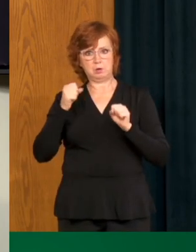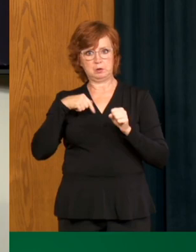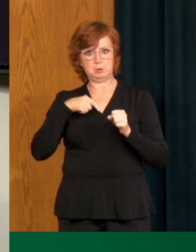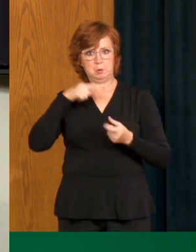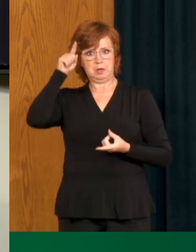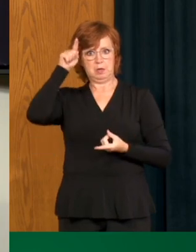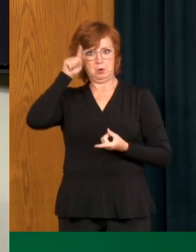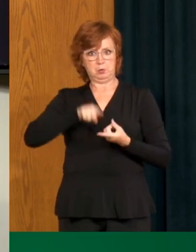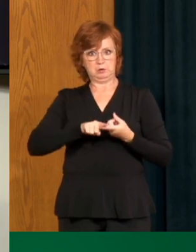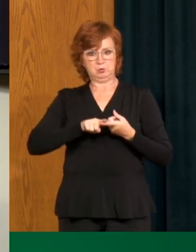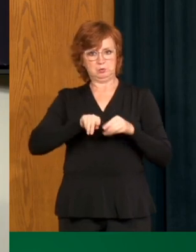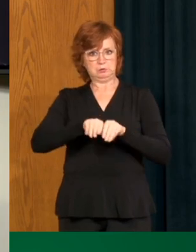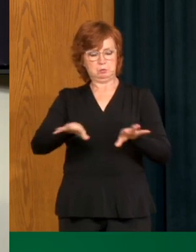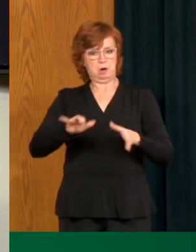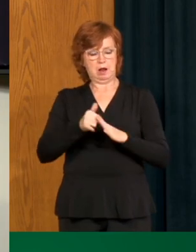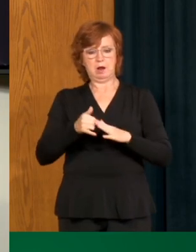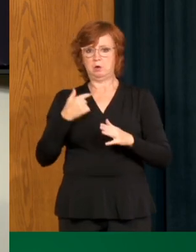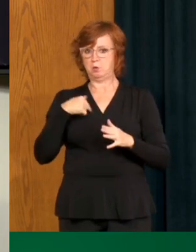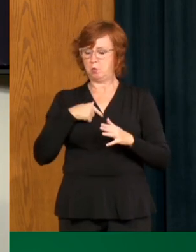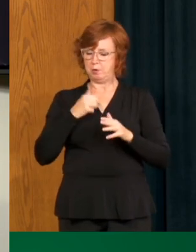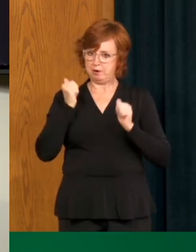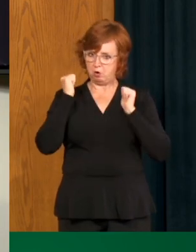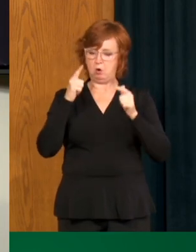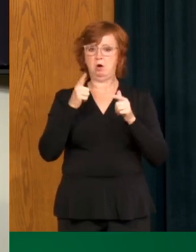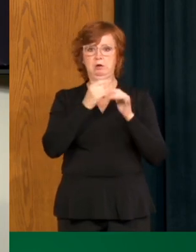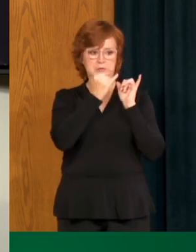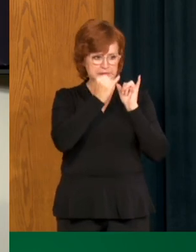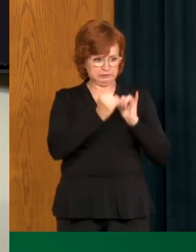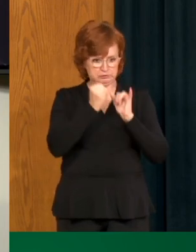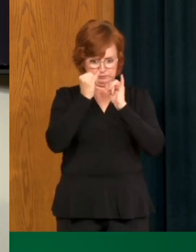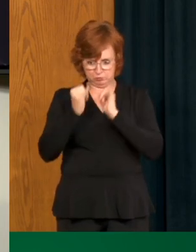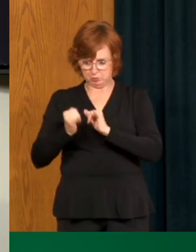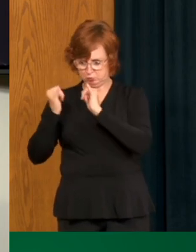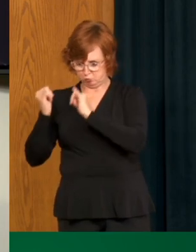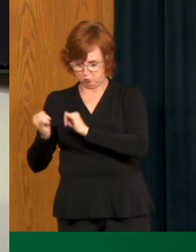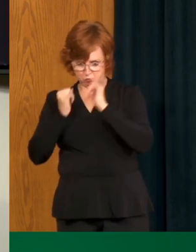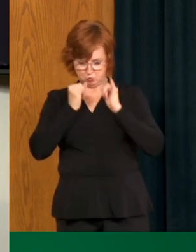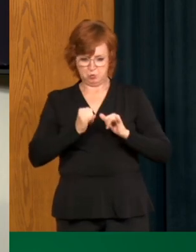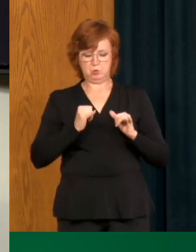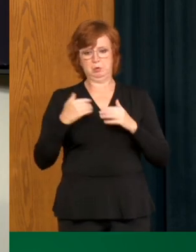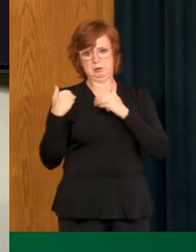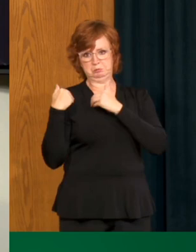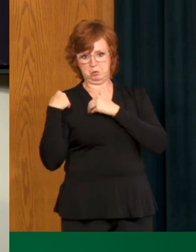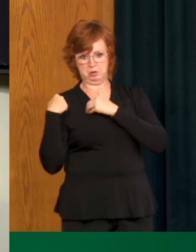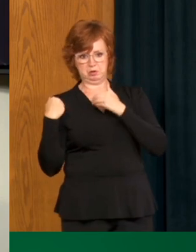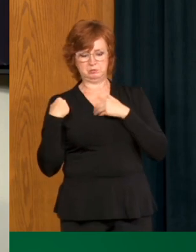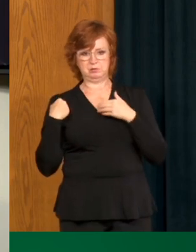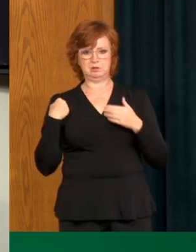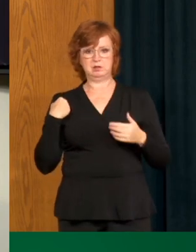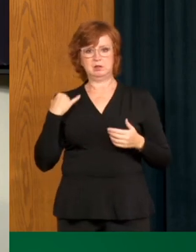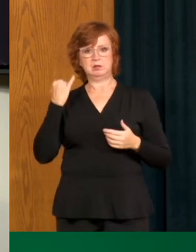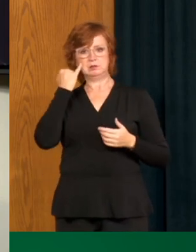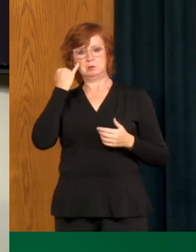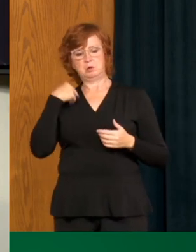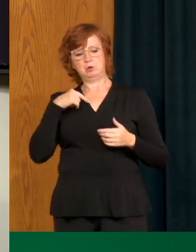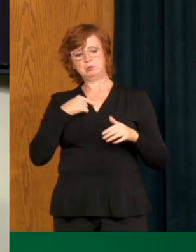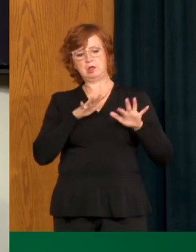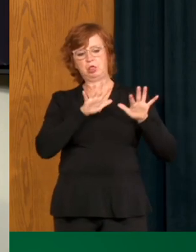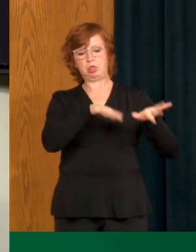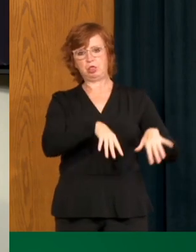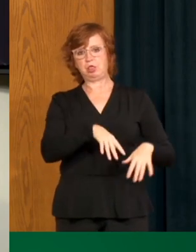our part, but any slippage in all of us doing our part will result in our collective failure to flatten the curve.